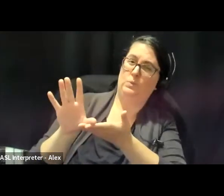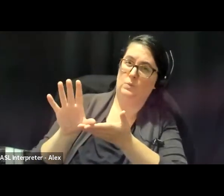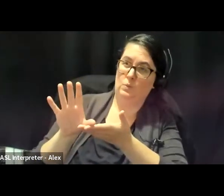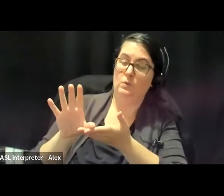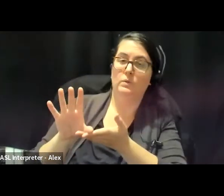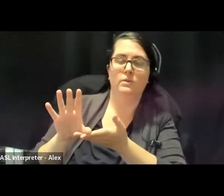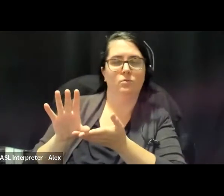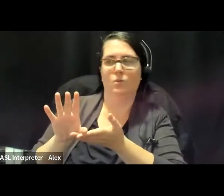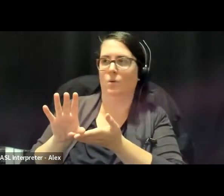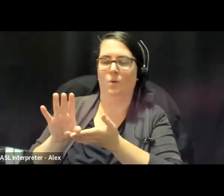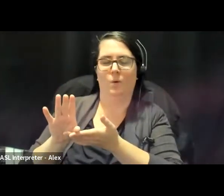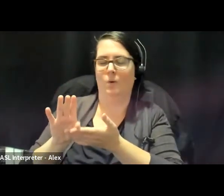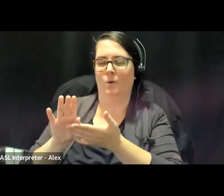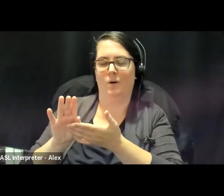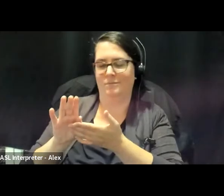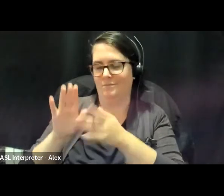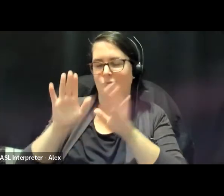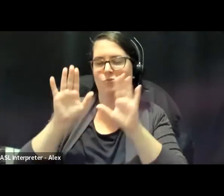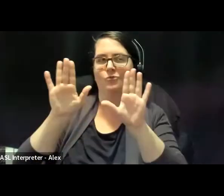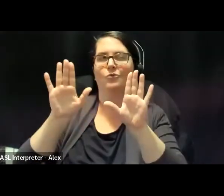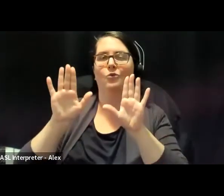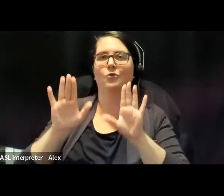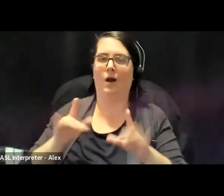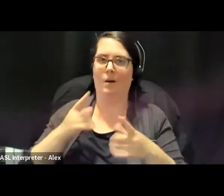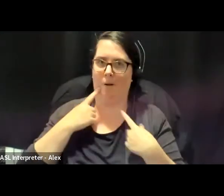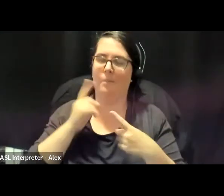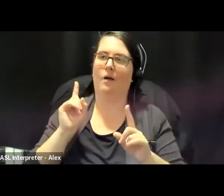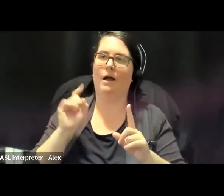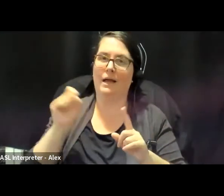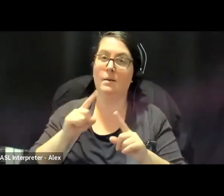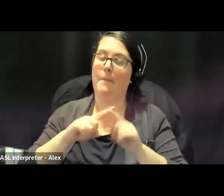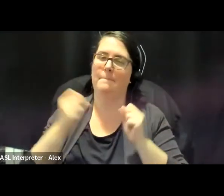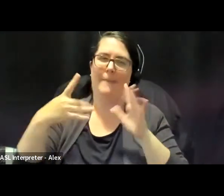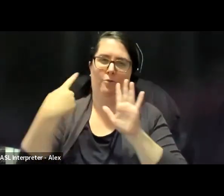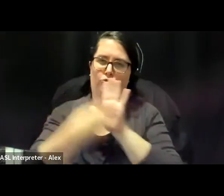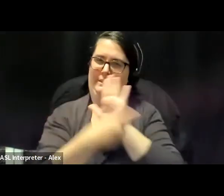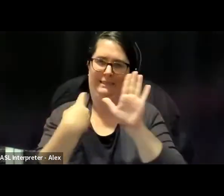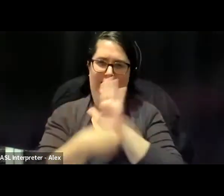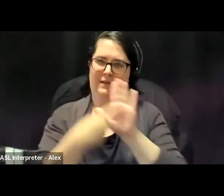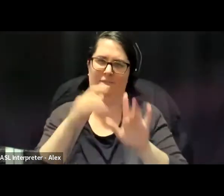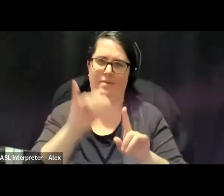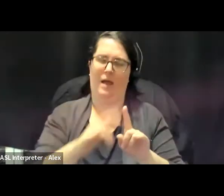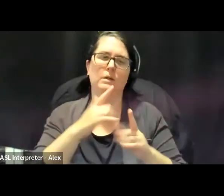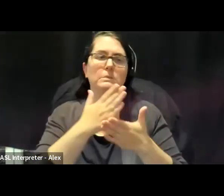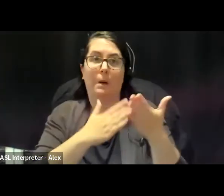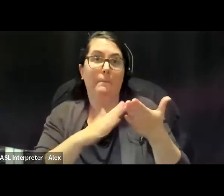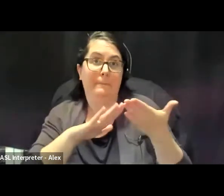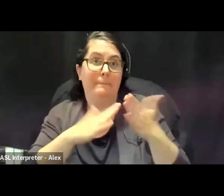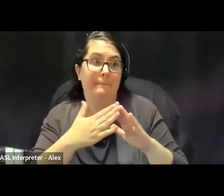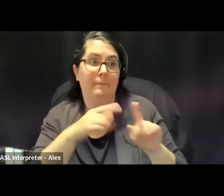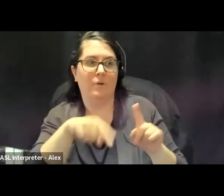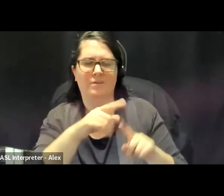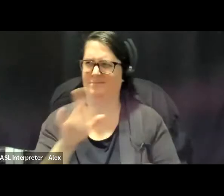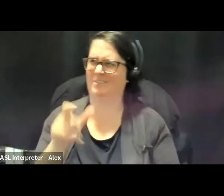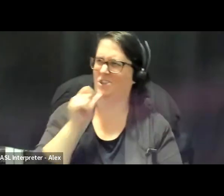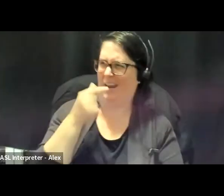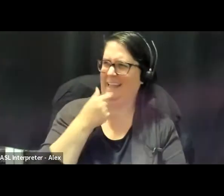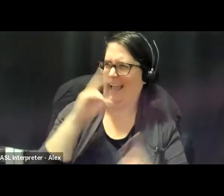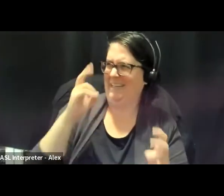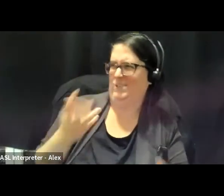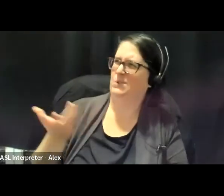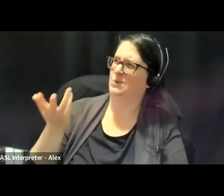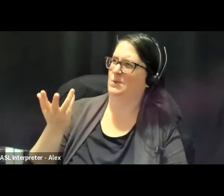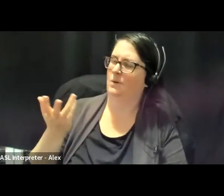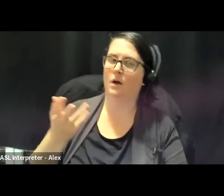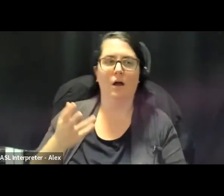such an incredibly successful and powerful event, but we know that it was critiqued by some parts of gay community saying that it was not a gay issue, right, as if these